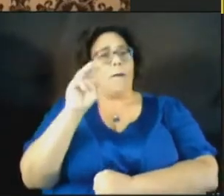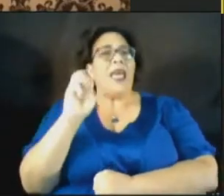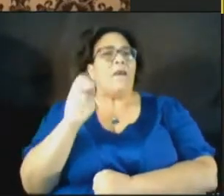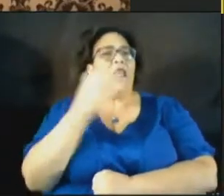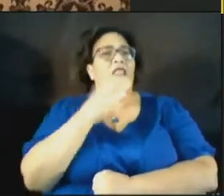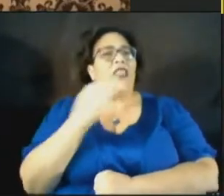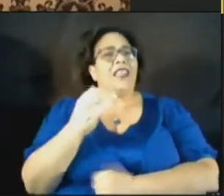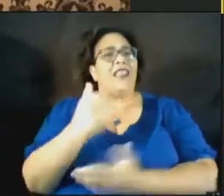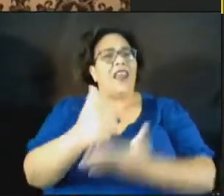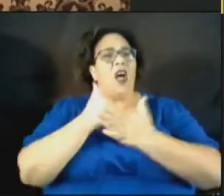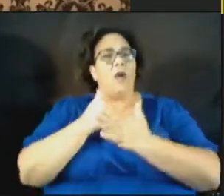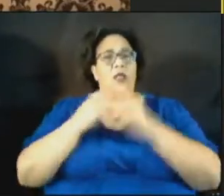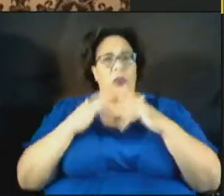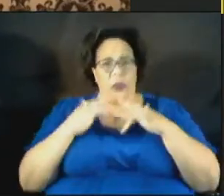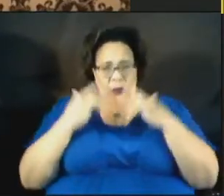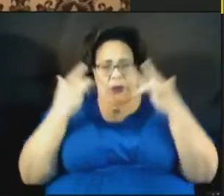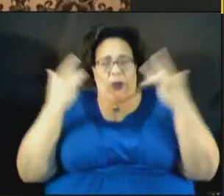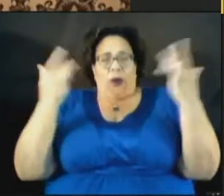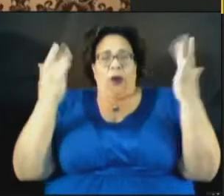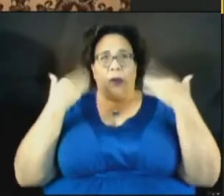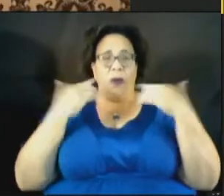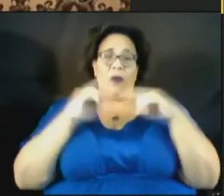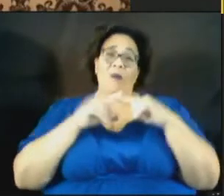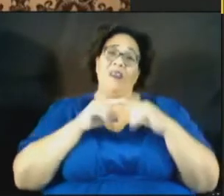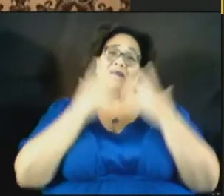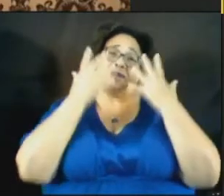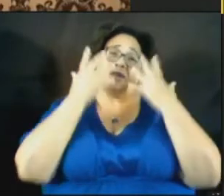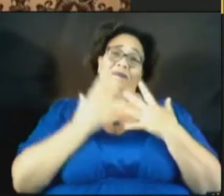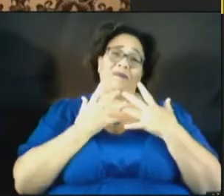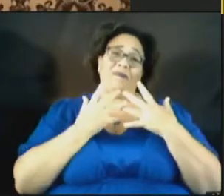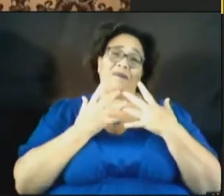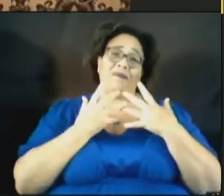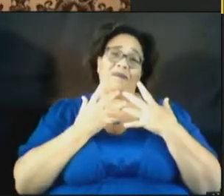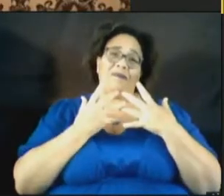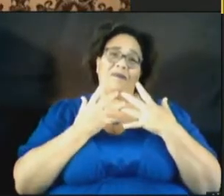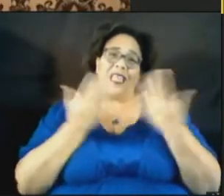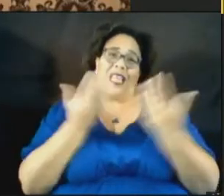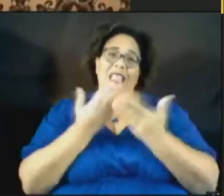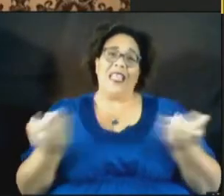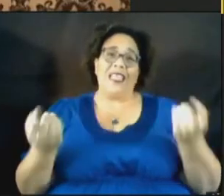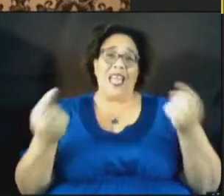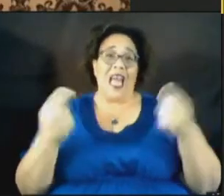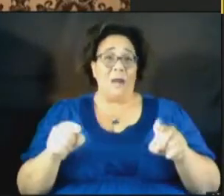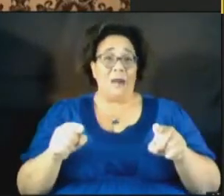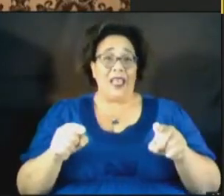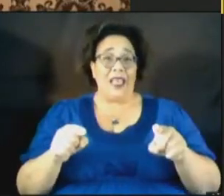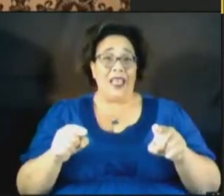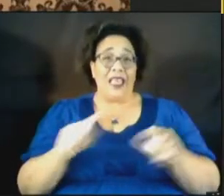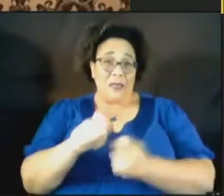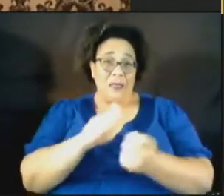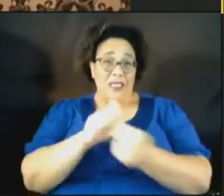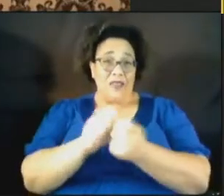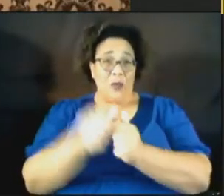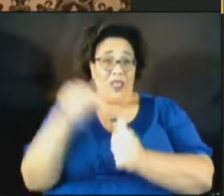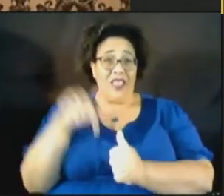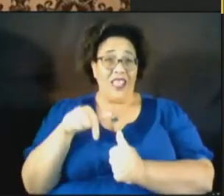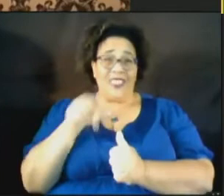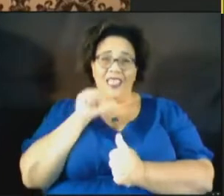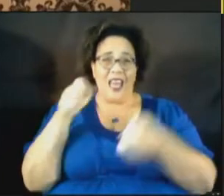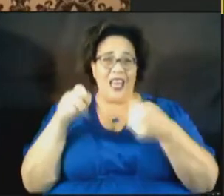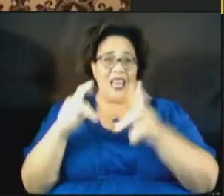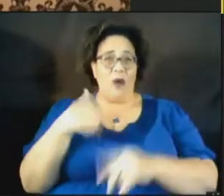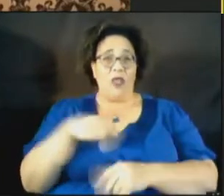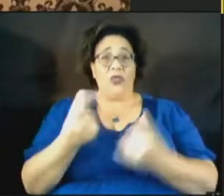because it's been a tough year. But unfortunately, events and an event in particular won't allow us to do that.